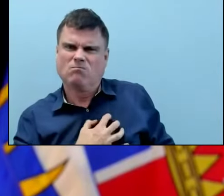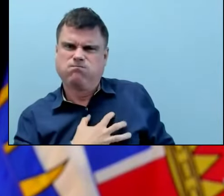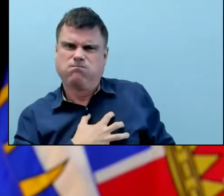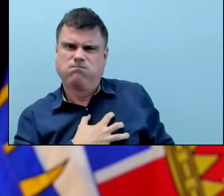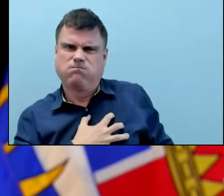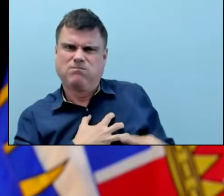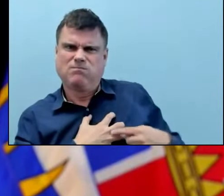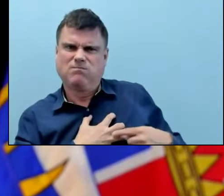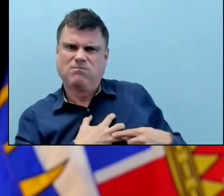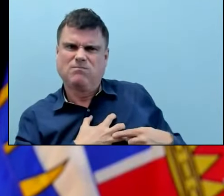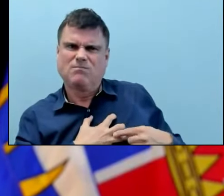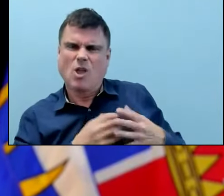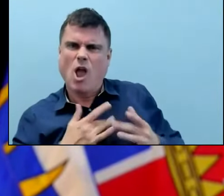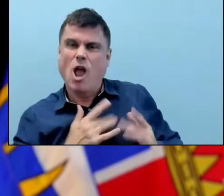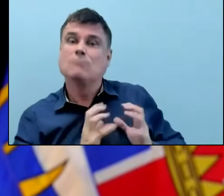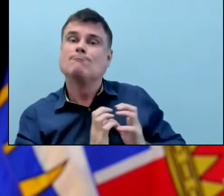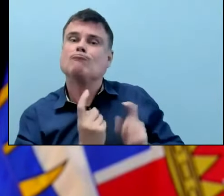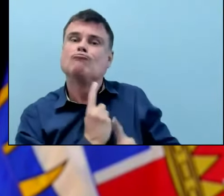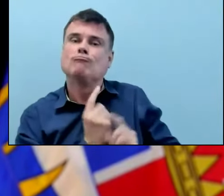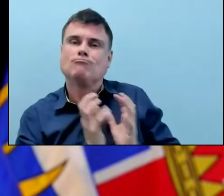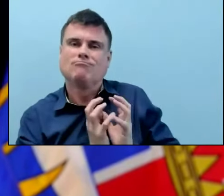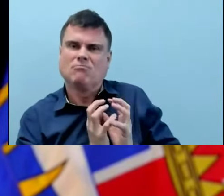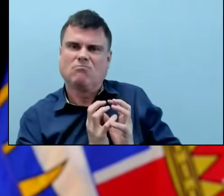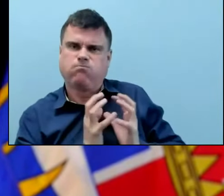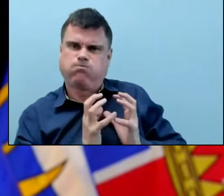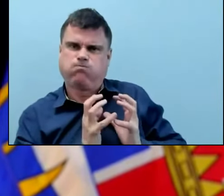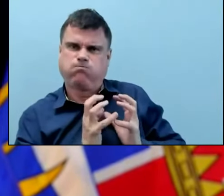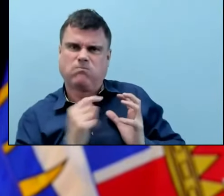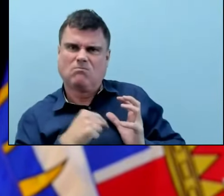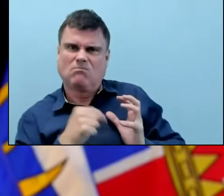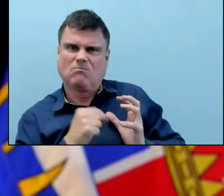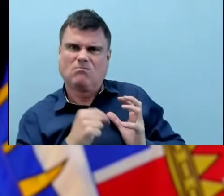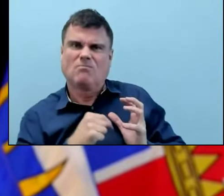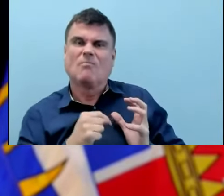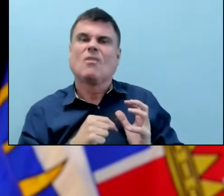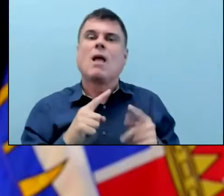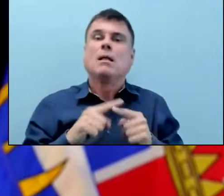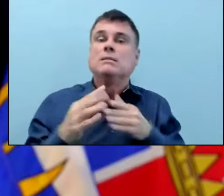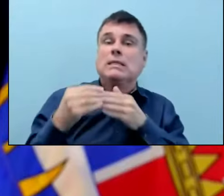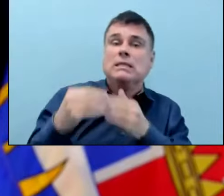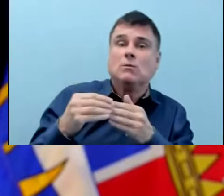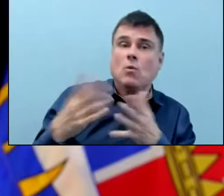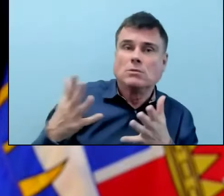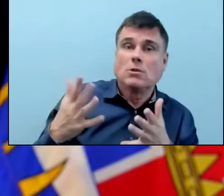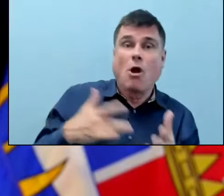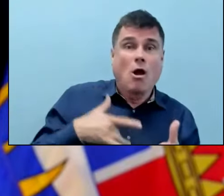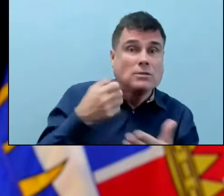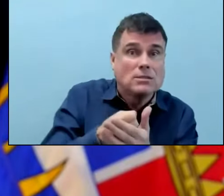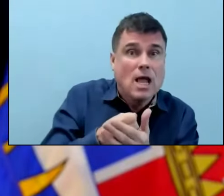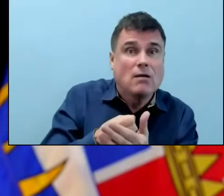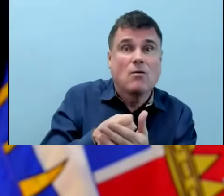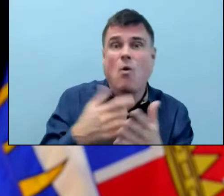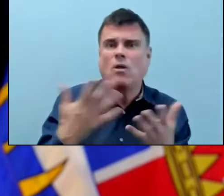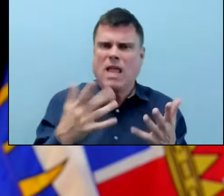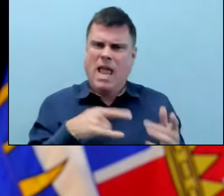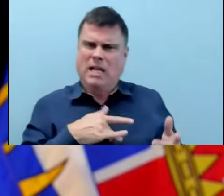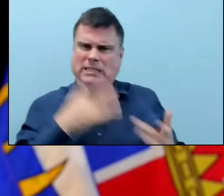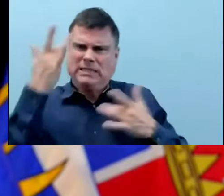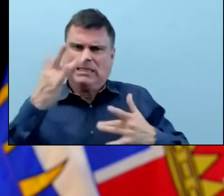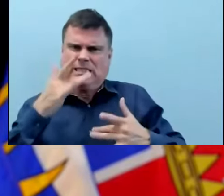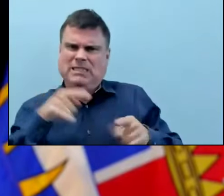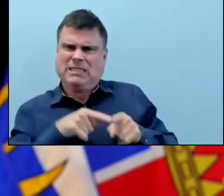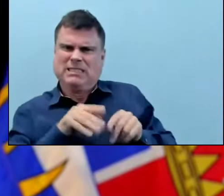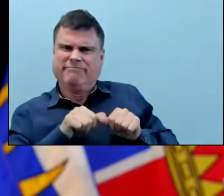lead to things like strokes and heart attacks that go on for a long time and can leave people with long lasting